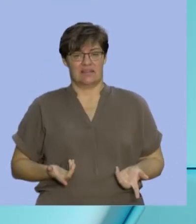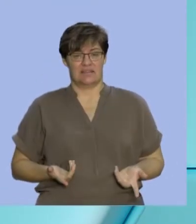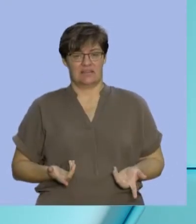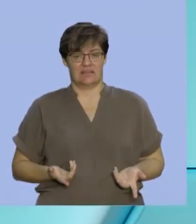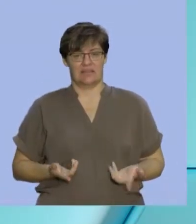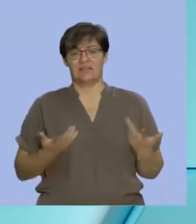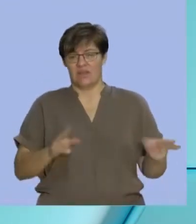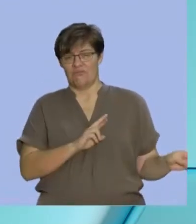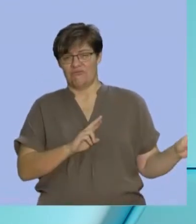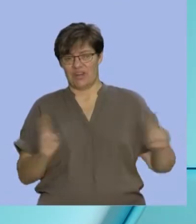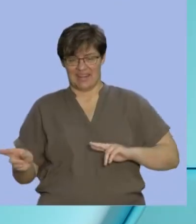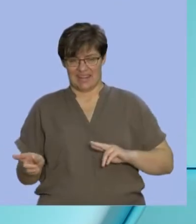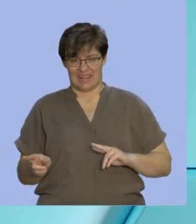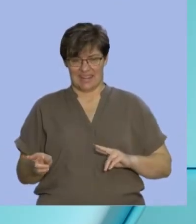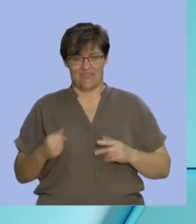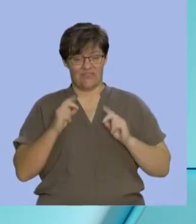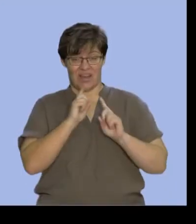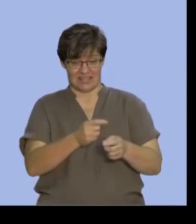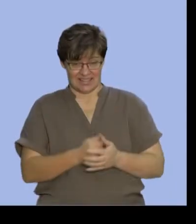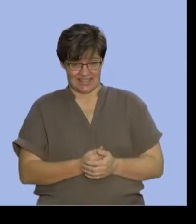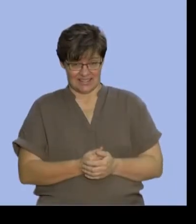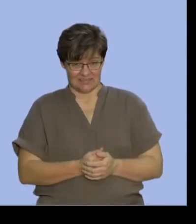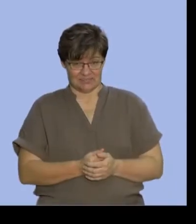let's get ready to give you the answer. Here we go.